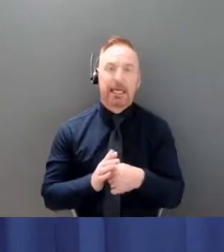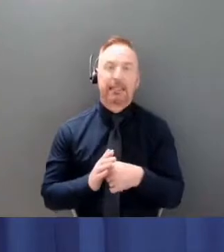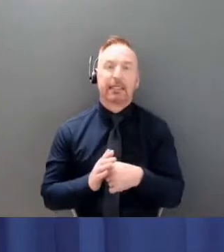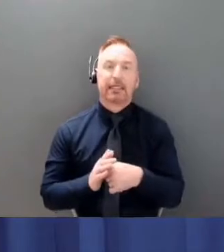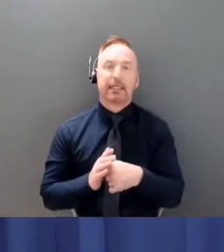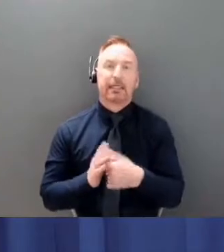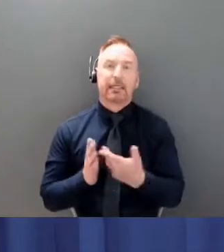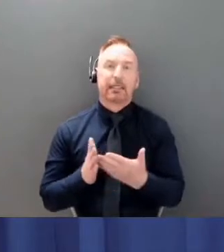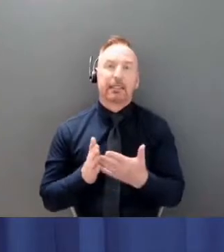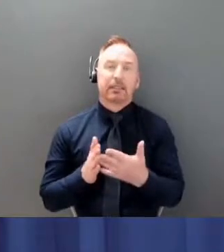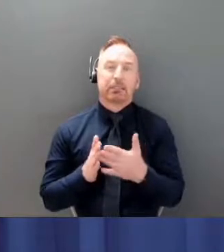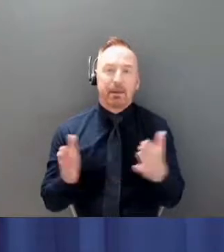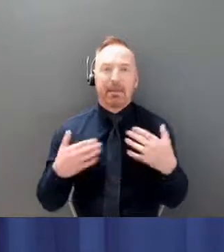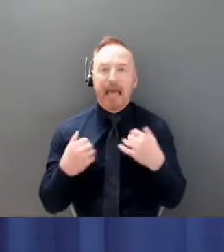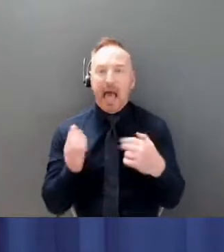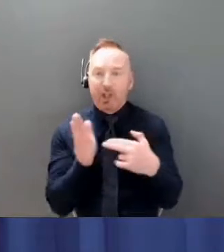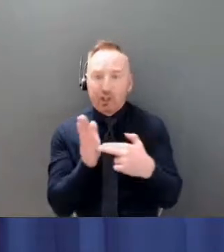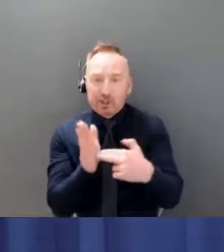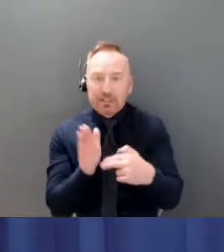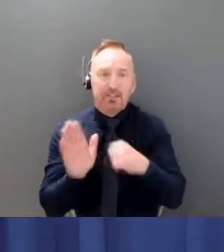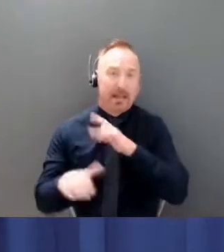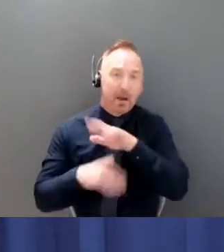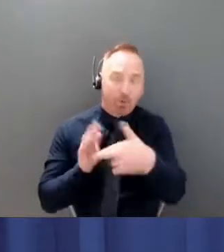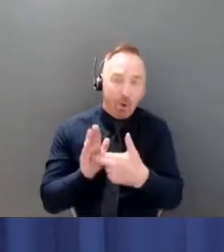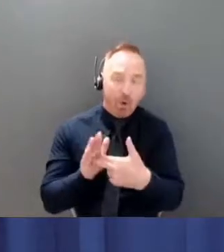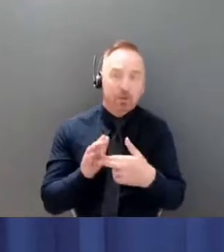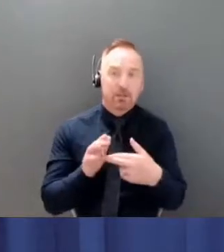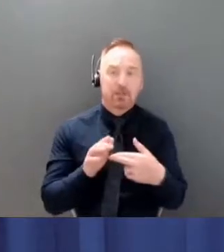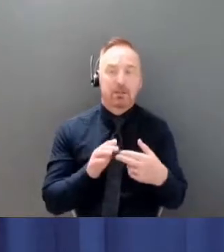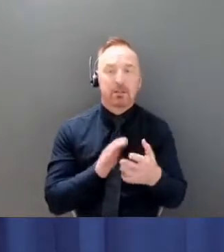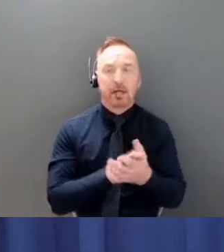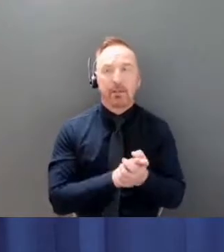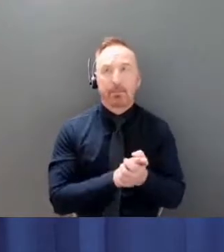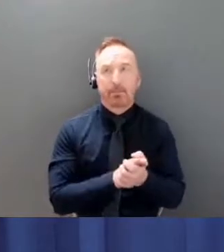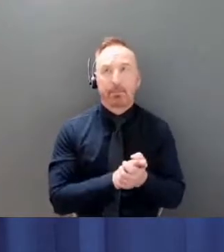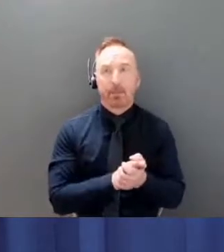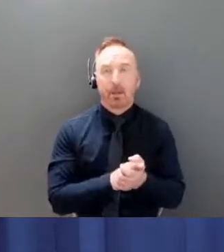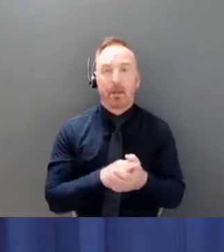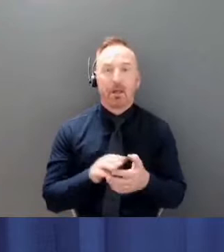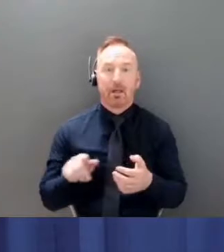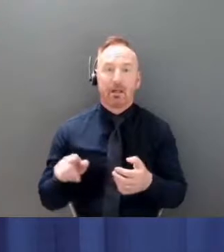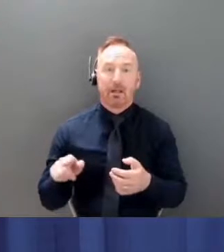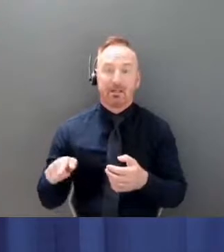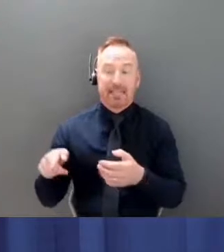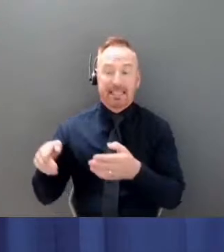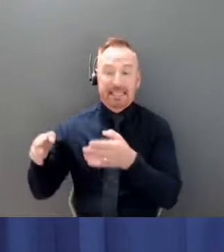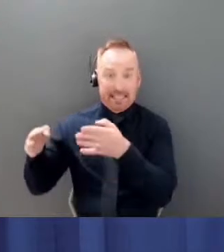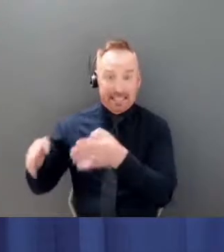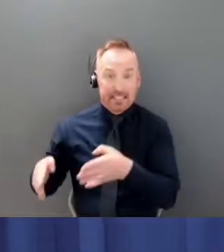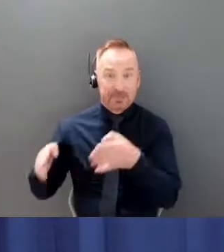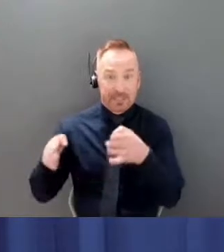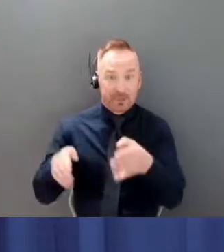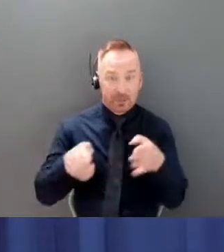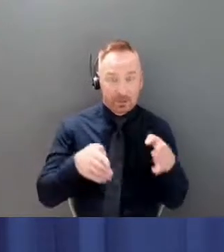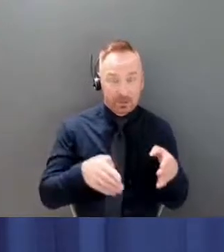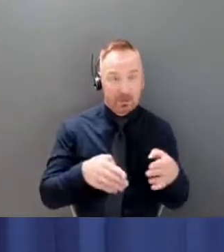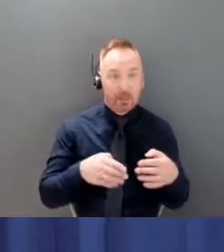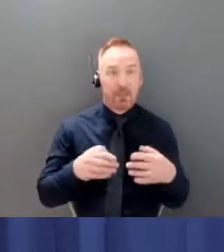a multiple role. I mean, these are individuals who do public health.